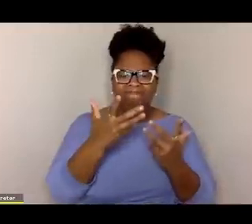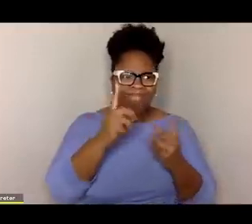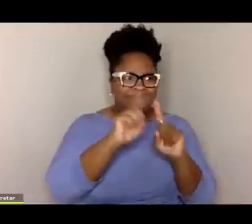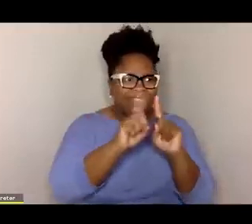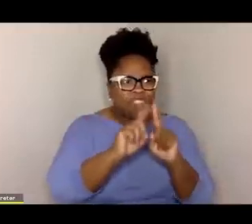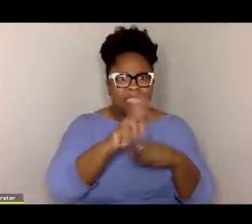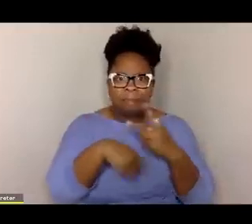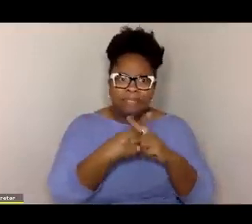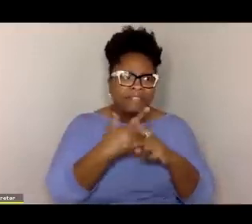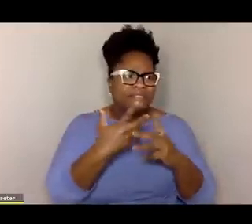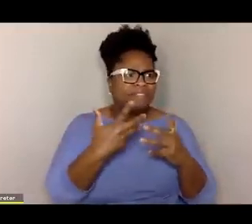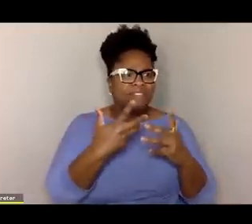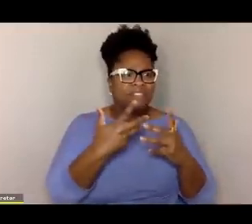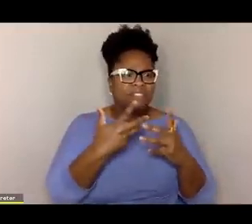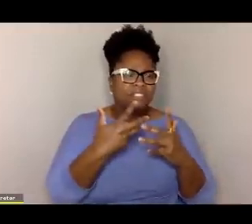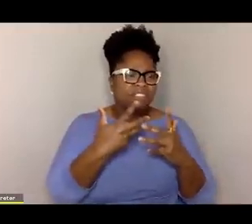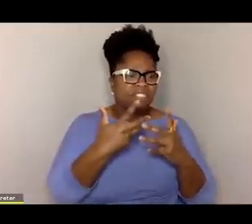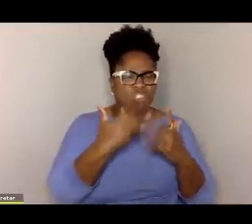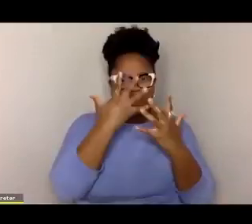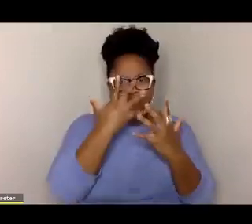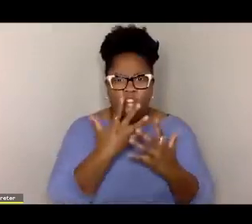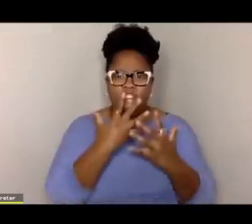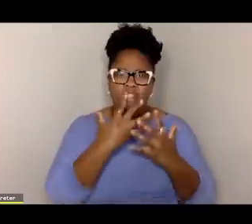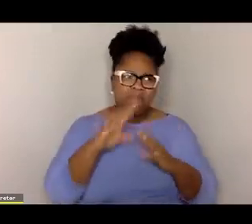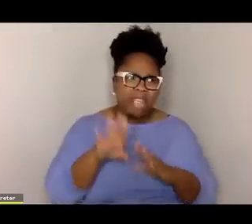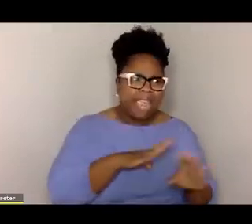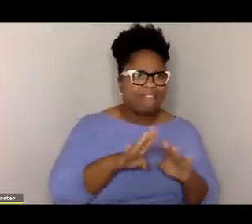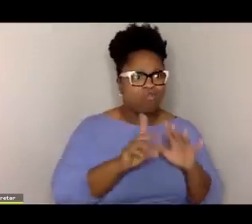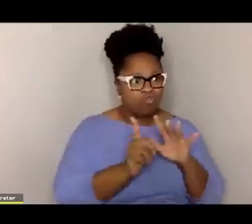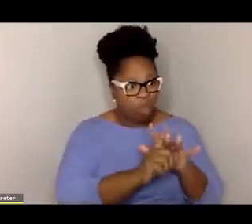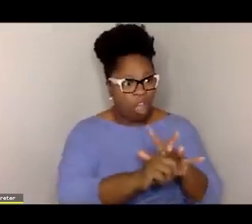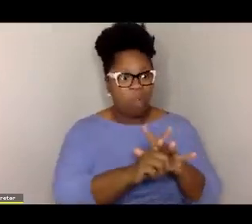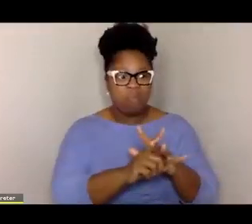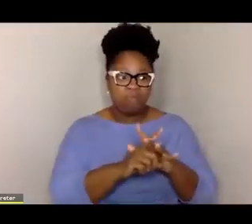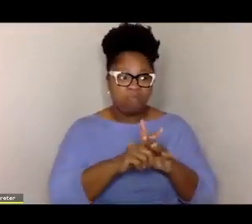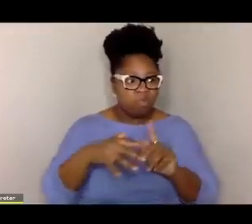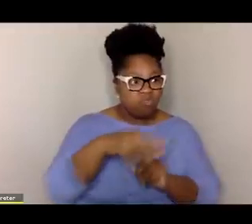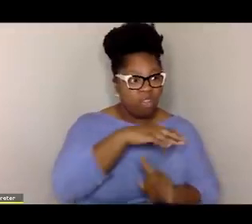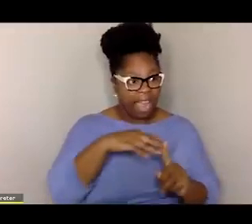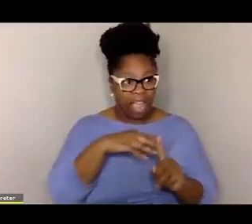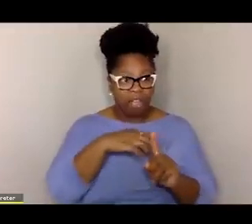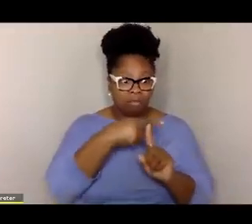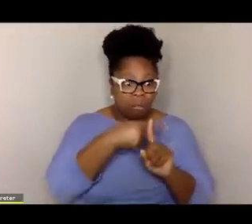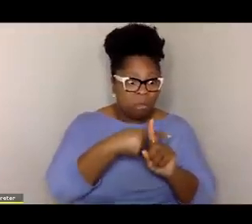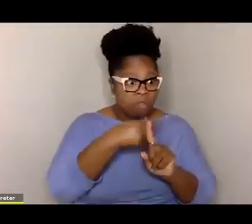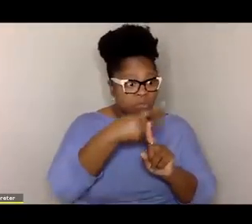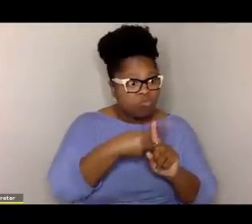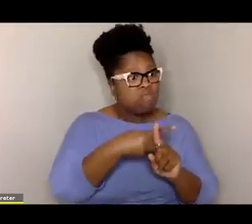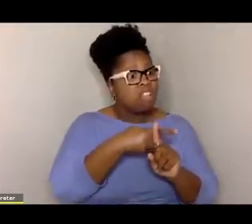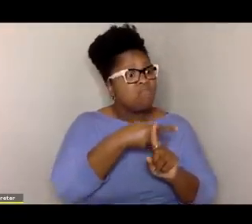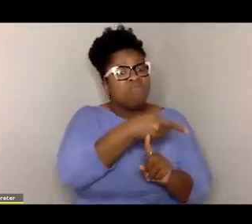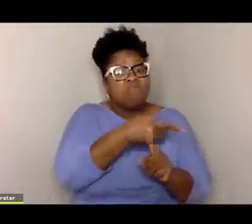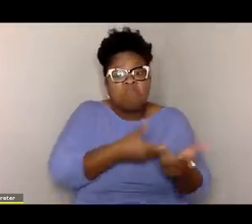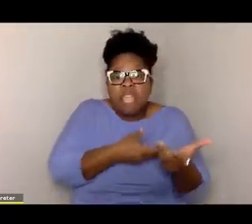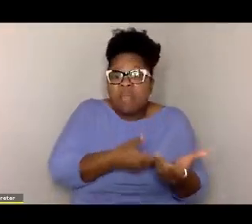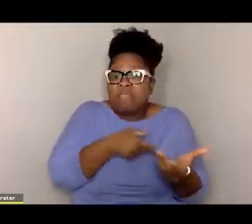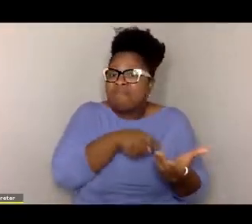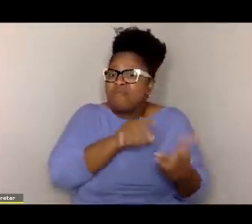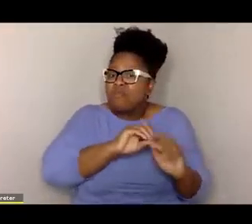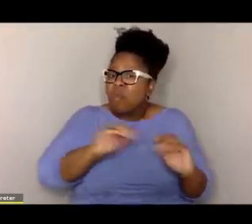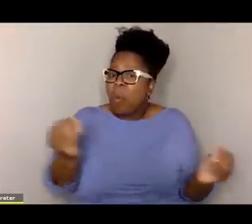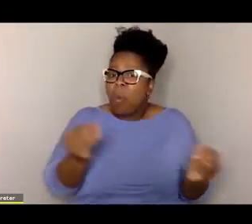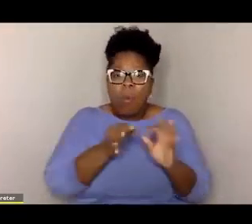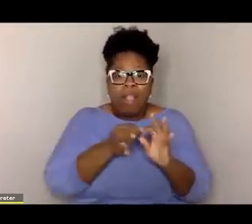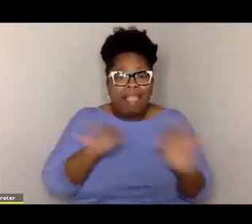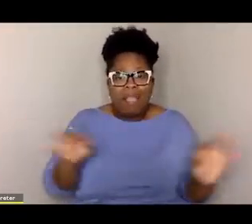all kinds of, you know, manifestations of, of, of, of darkness are, are showing up around you and you don't have the